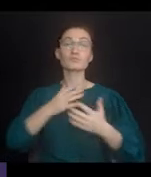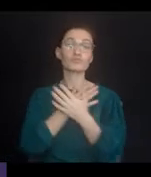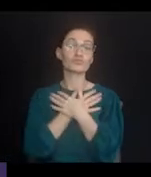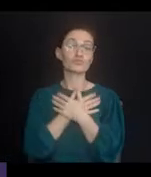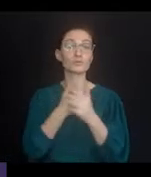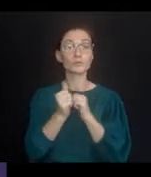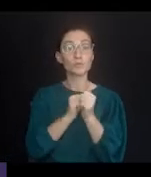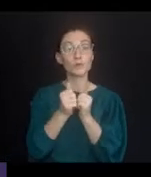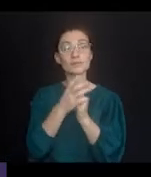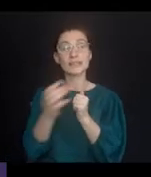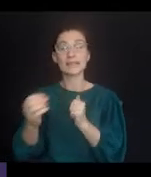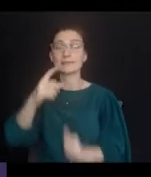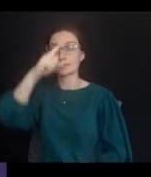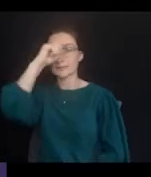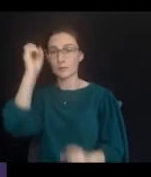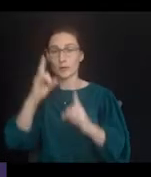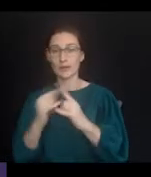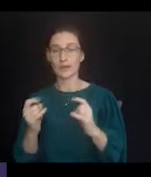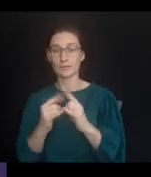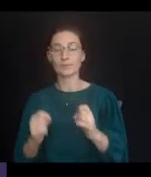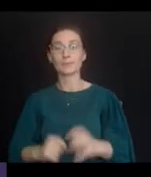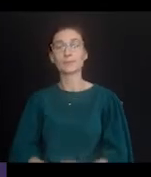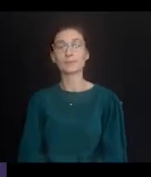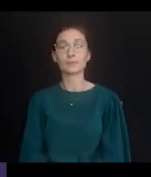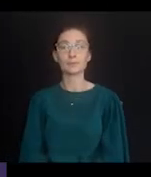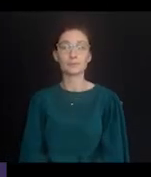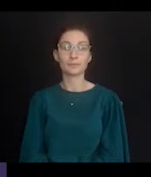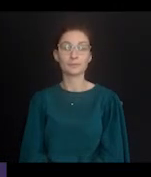include recreational sports and summer camps.